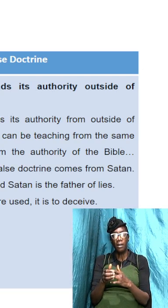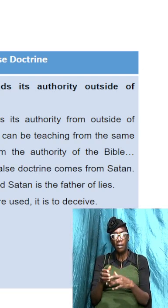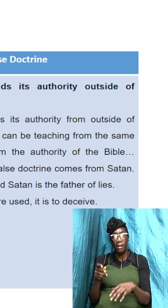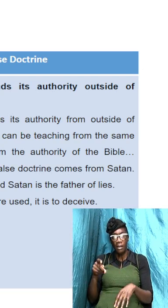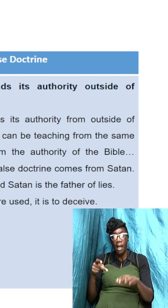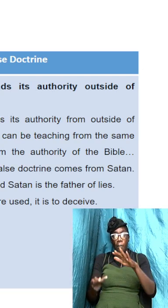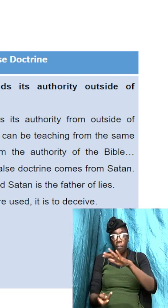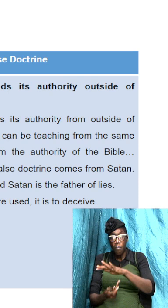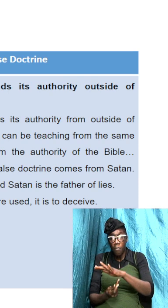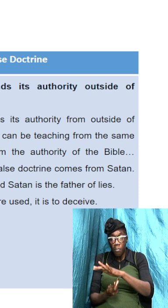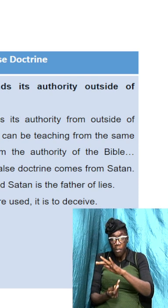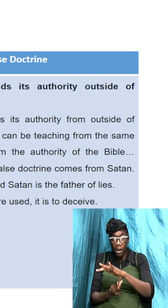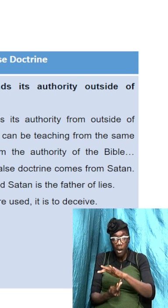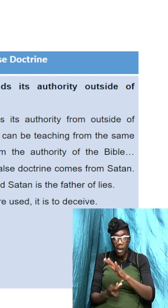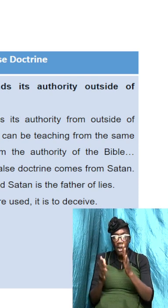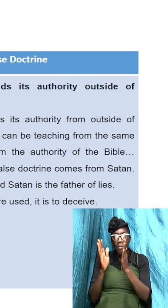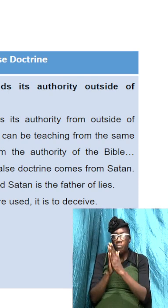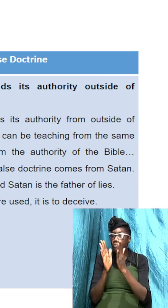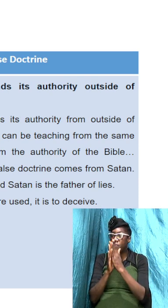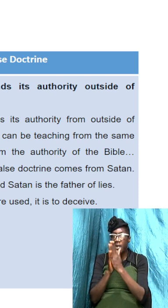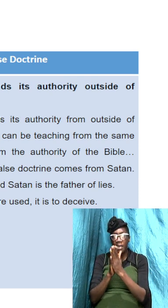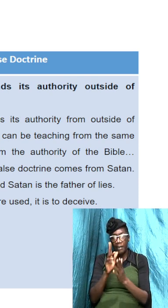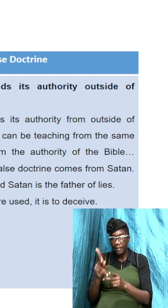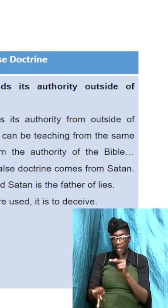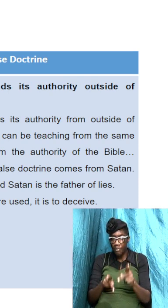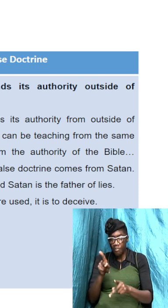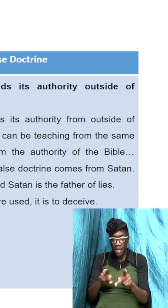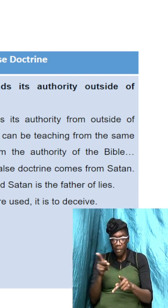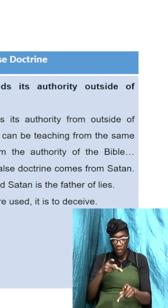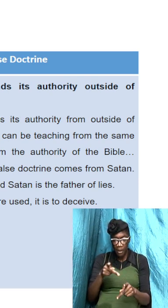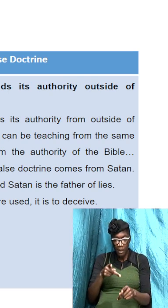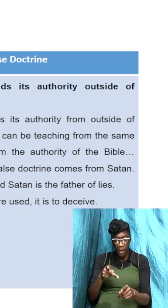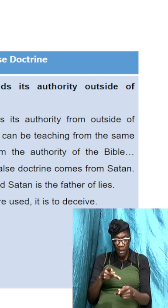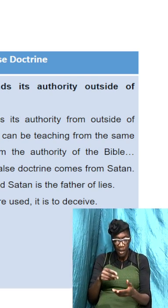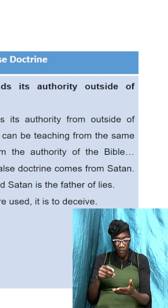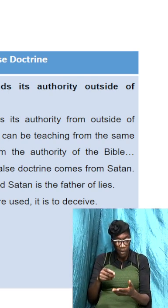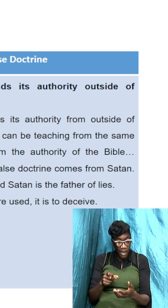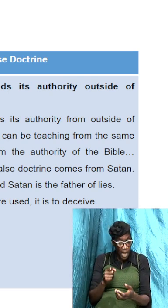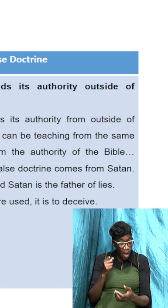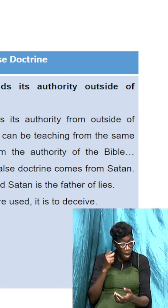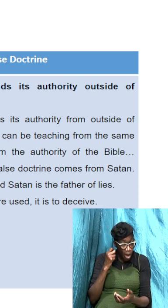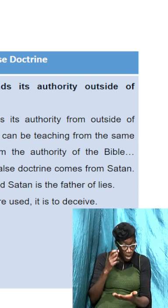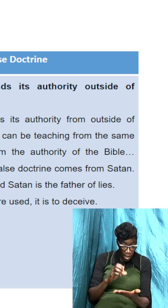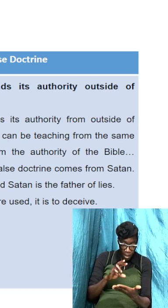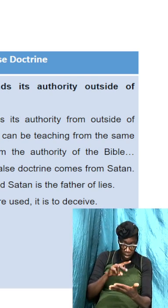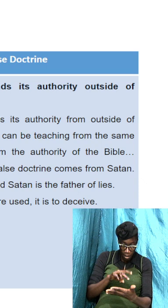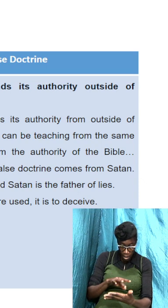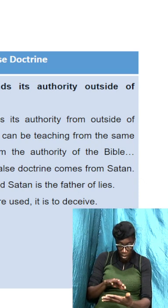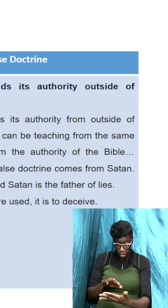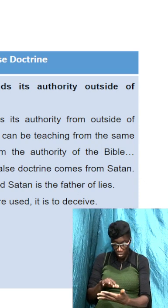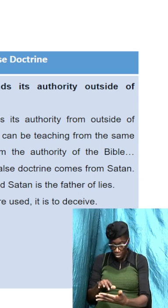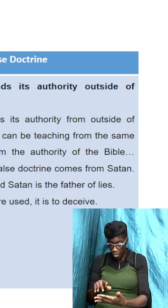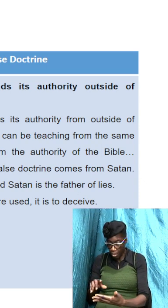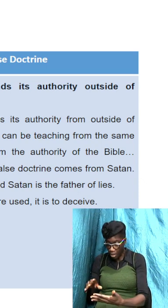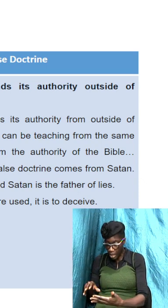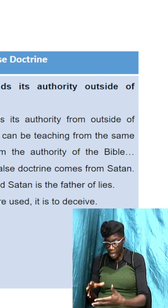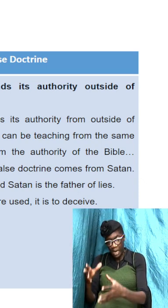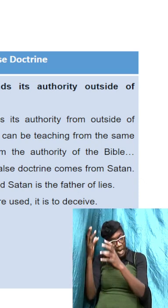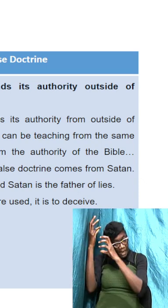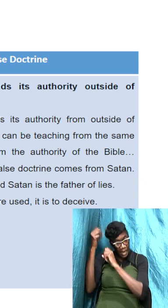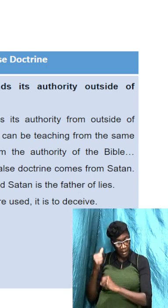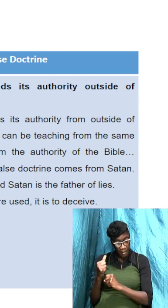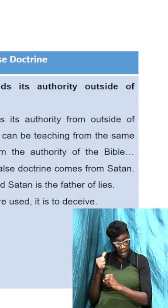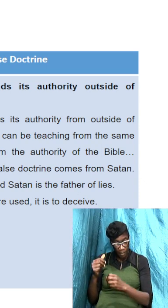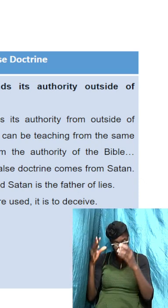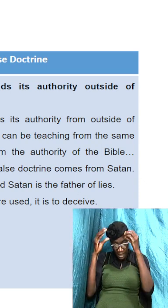the Thessalonians for their careful assessment and acceptance of his teaching because they